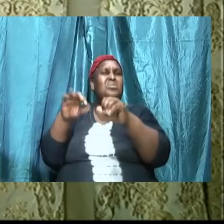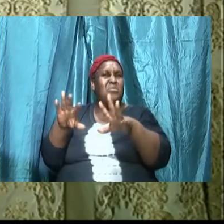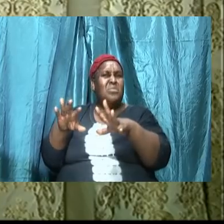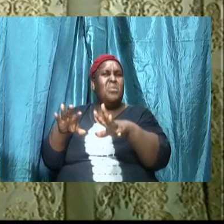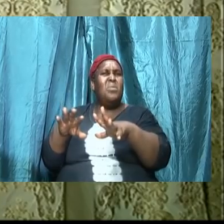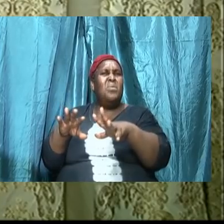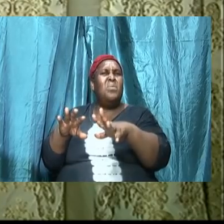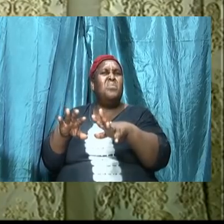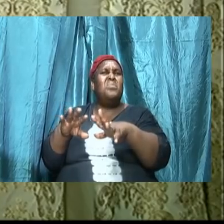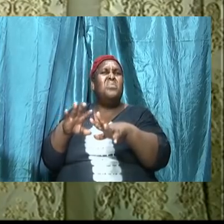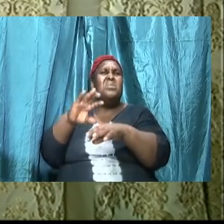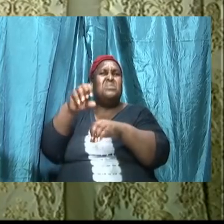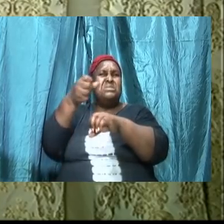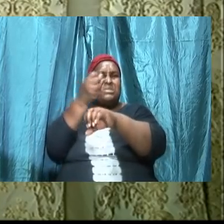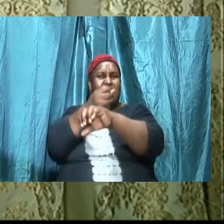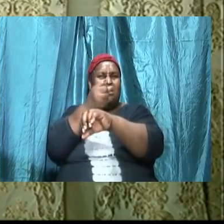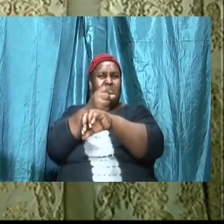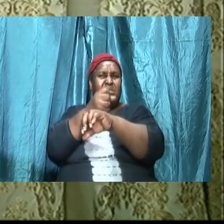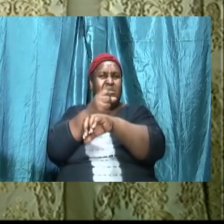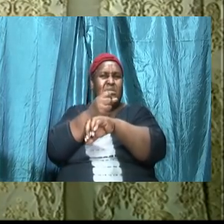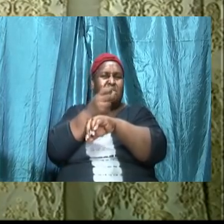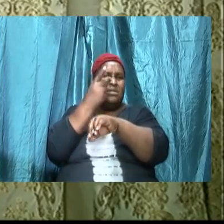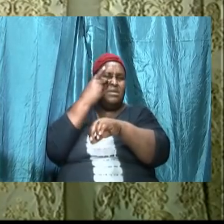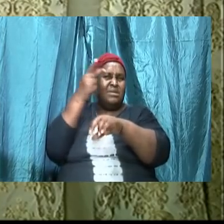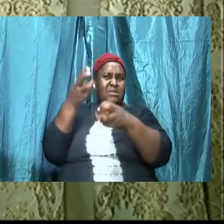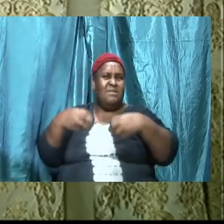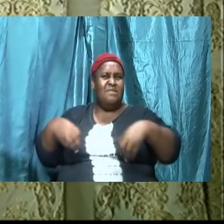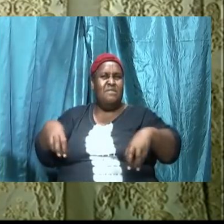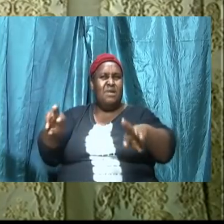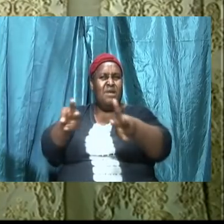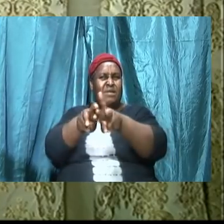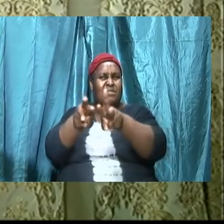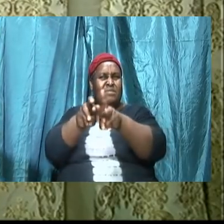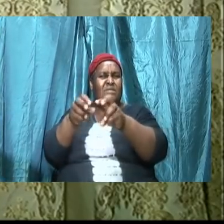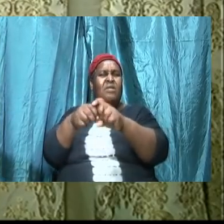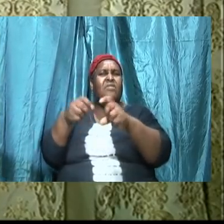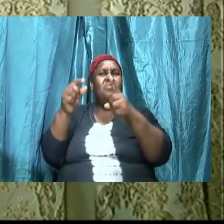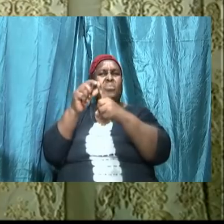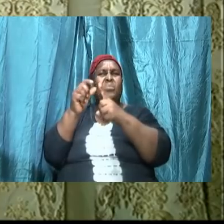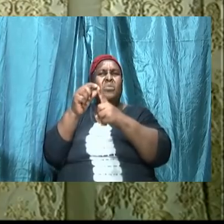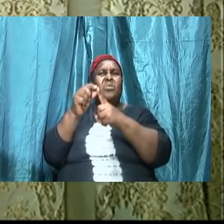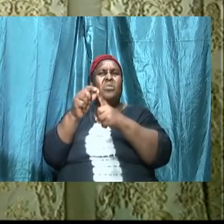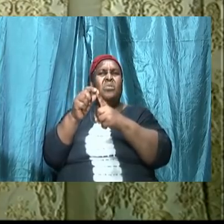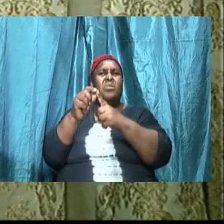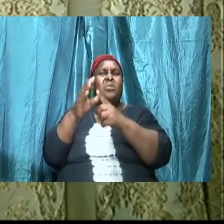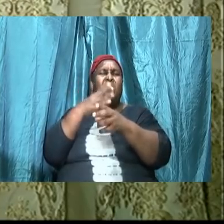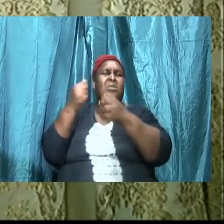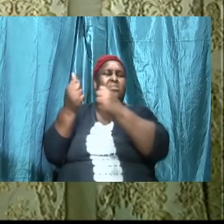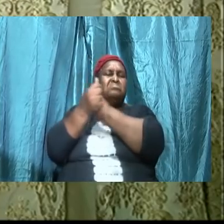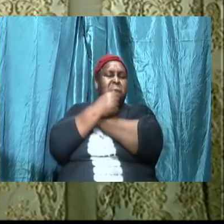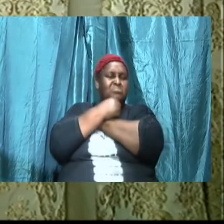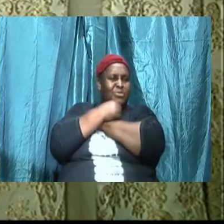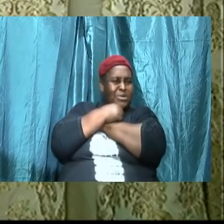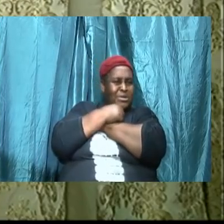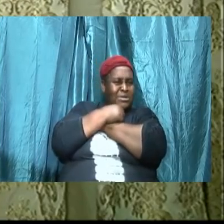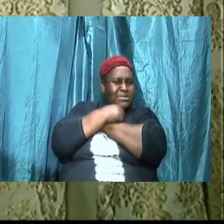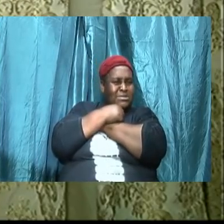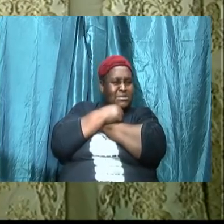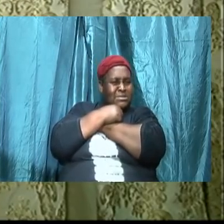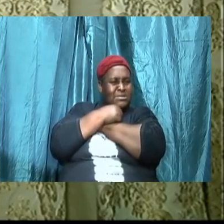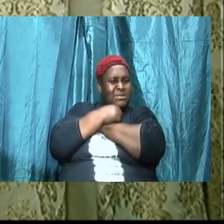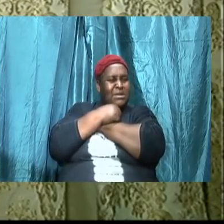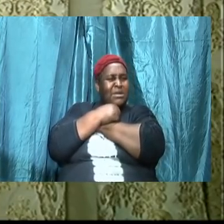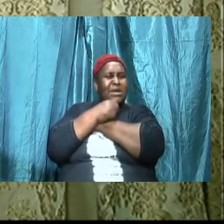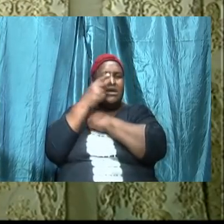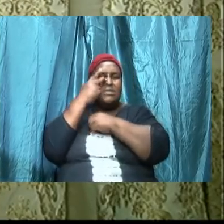to see the value of the word and to embrace it and to also